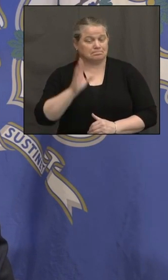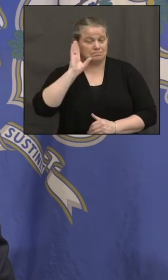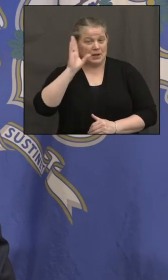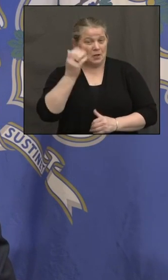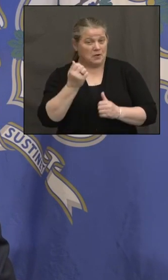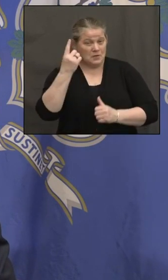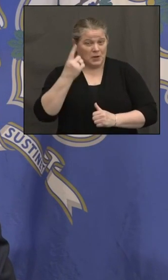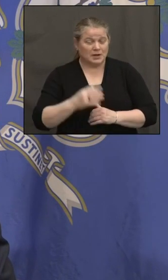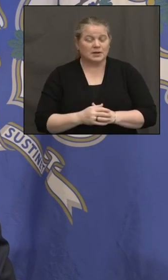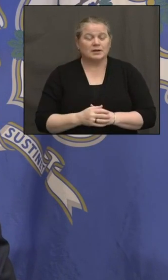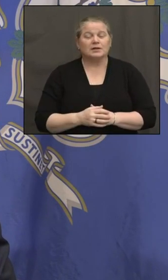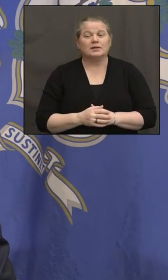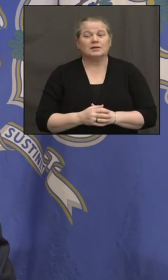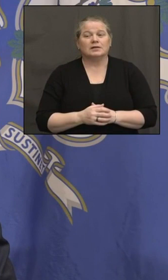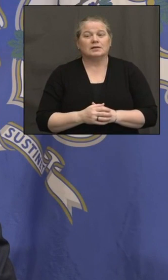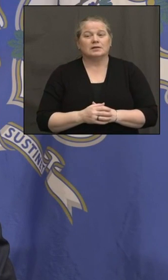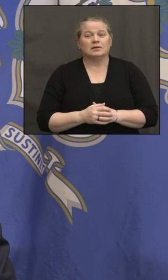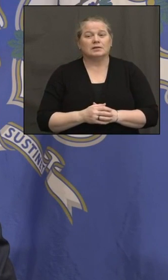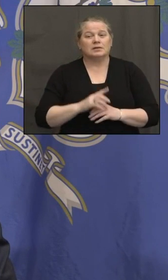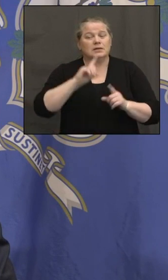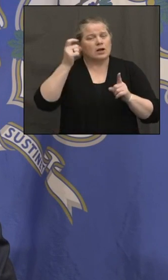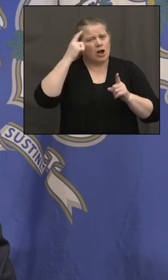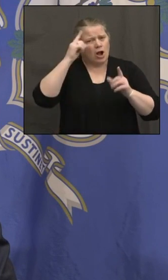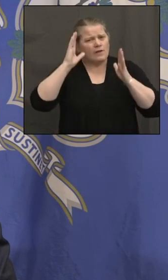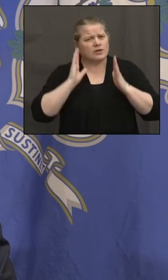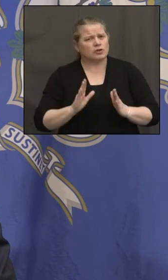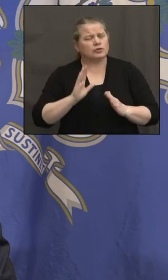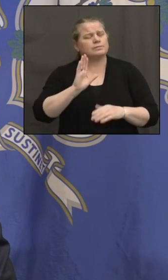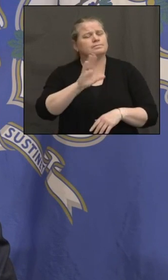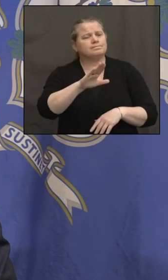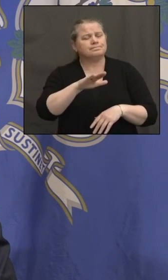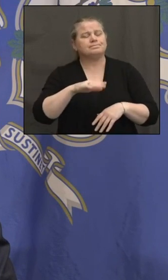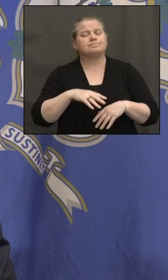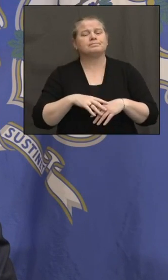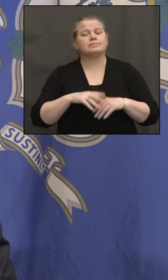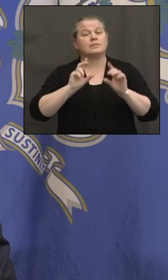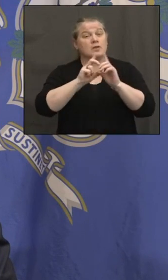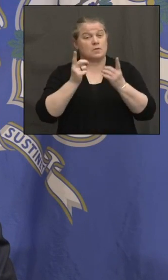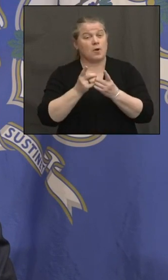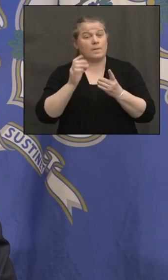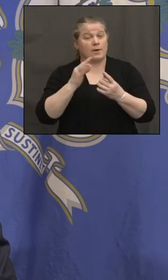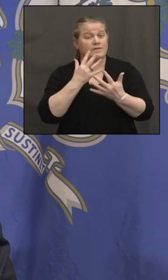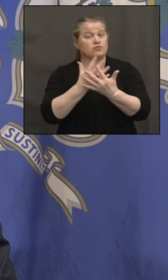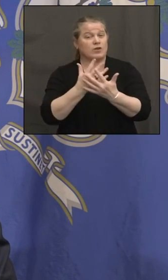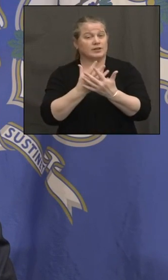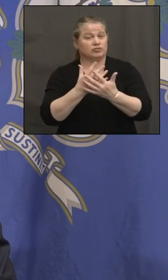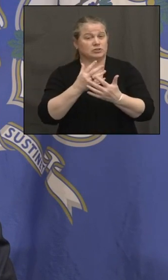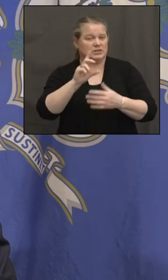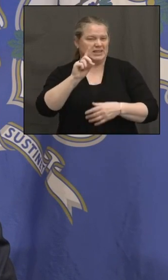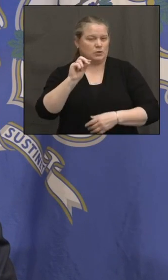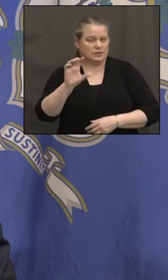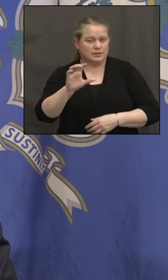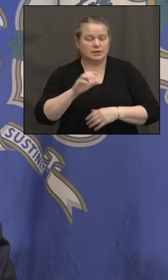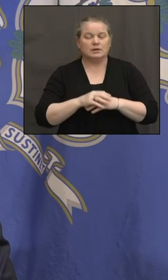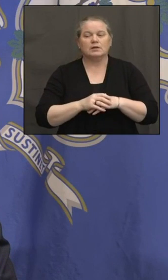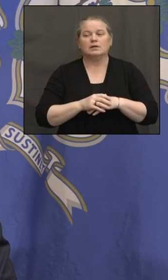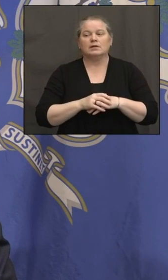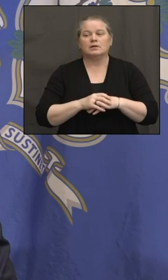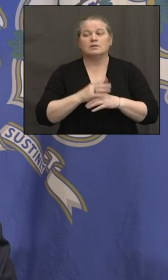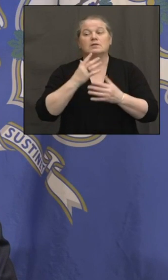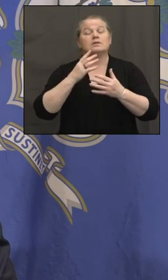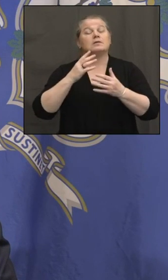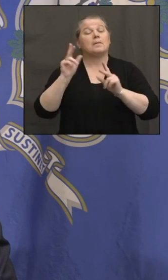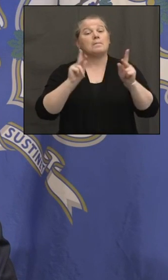Correction says about one third of prison inmates are not taking the vaccine or refusing the